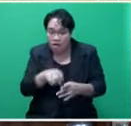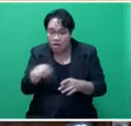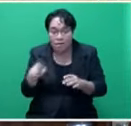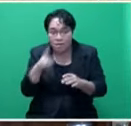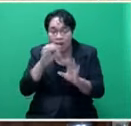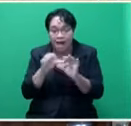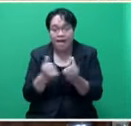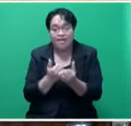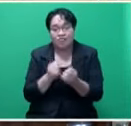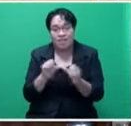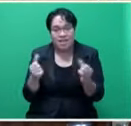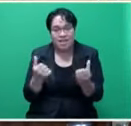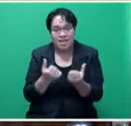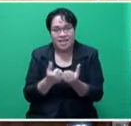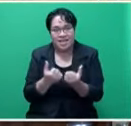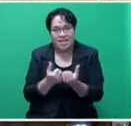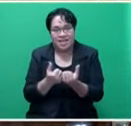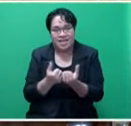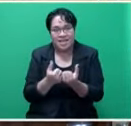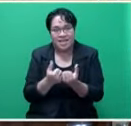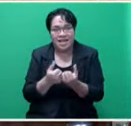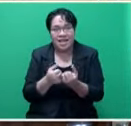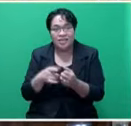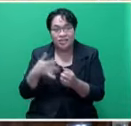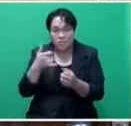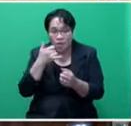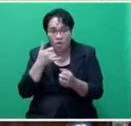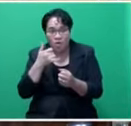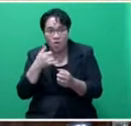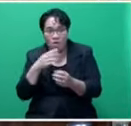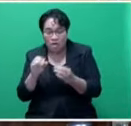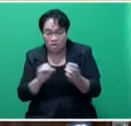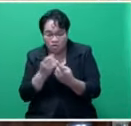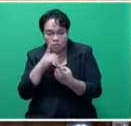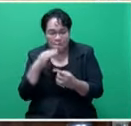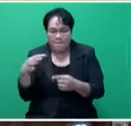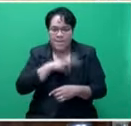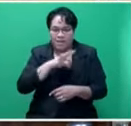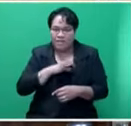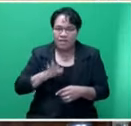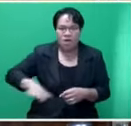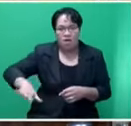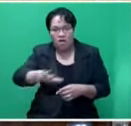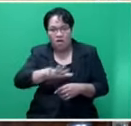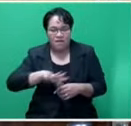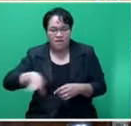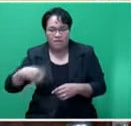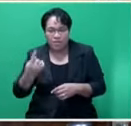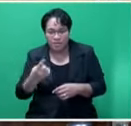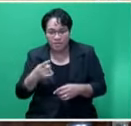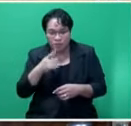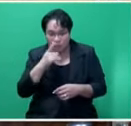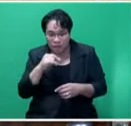do what we call a co-location. So co-location will be hugely beneficial to everybody. And we can, in time to come, obviously